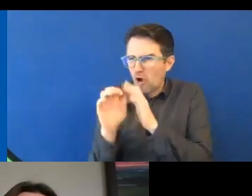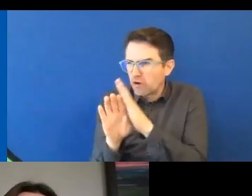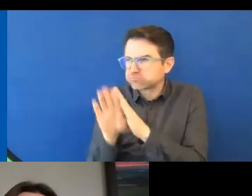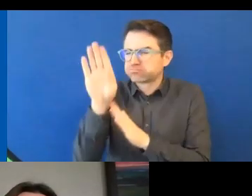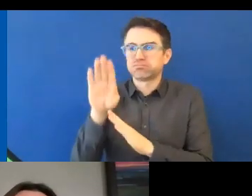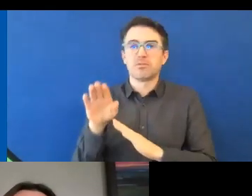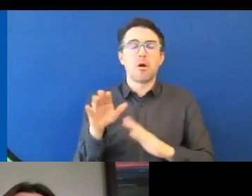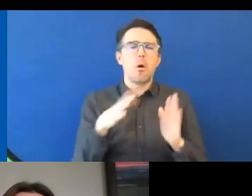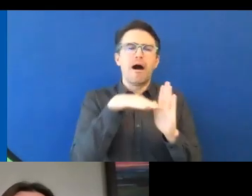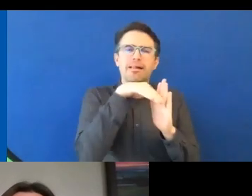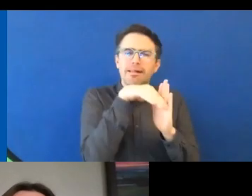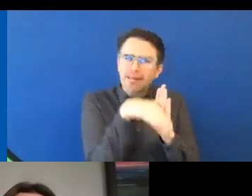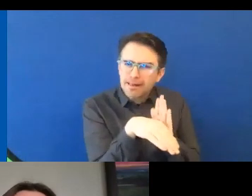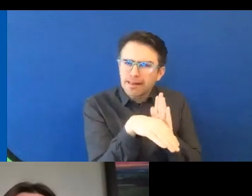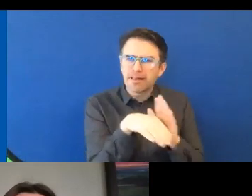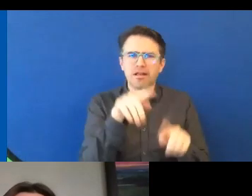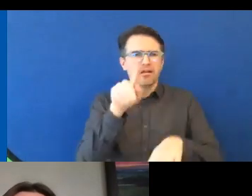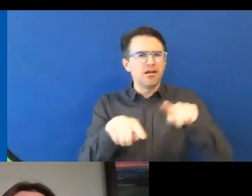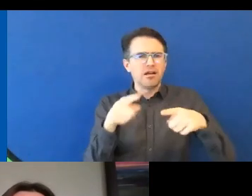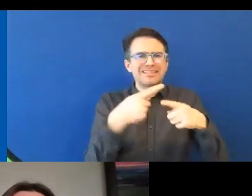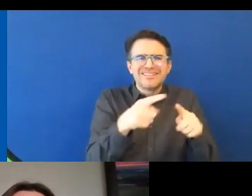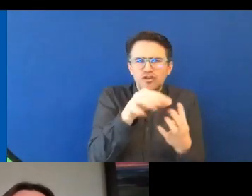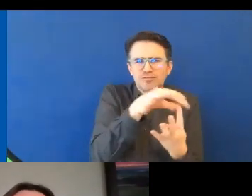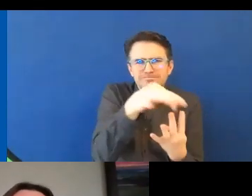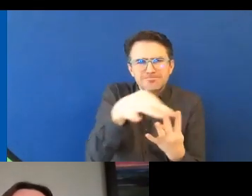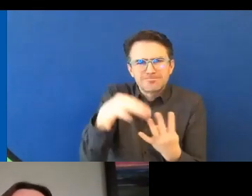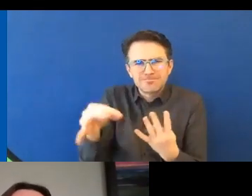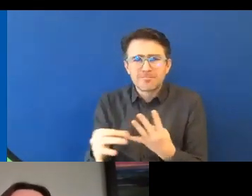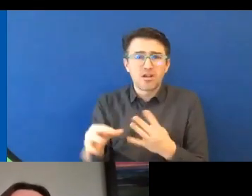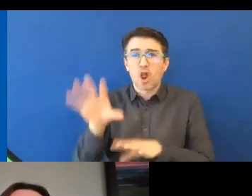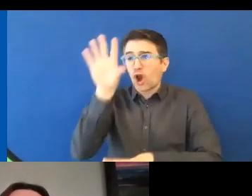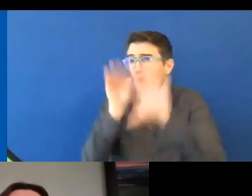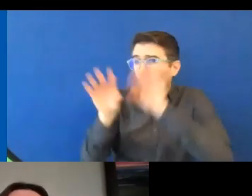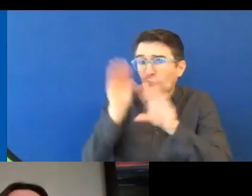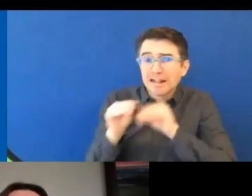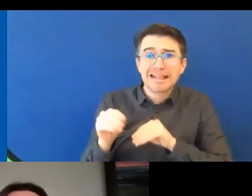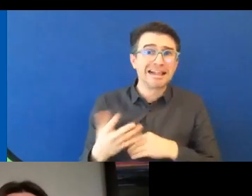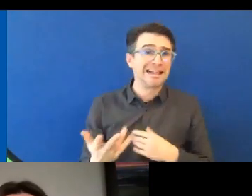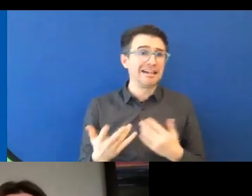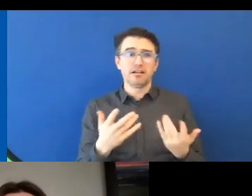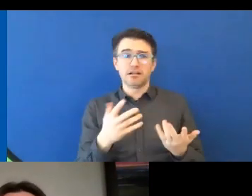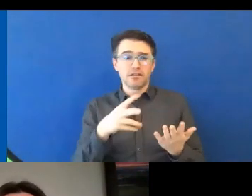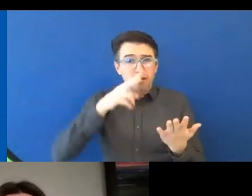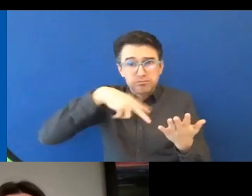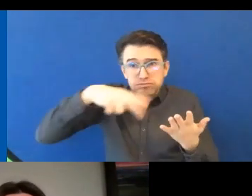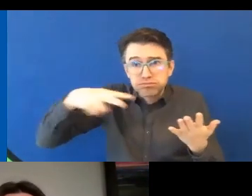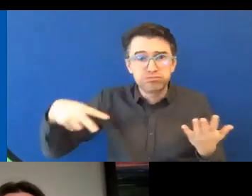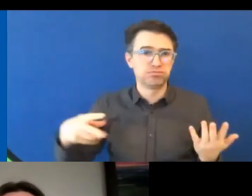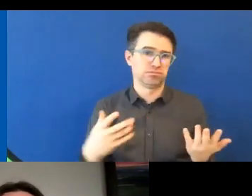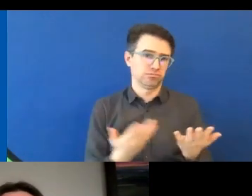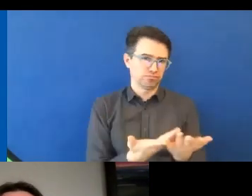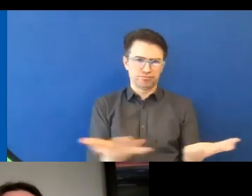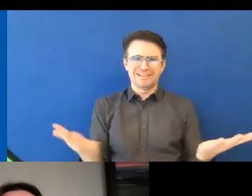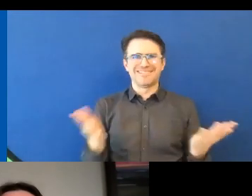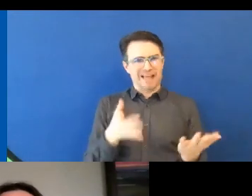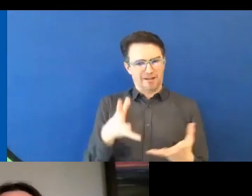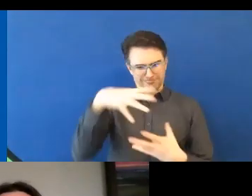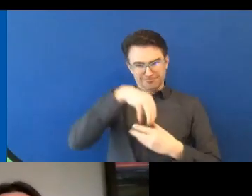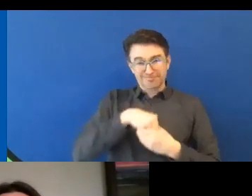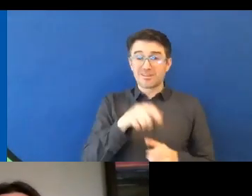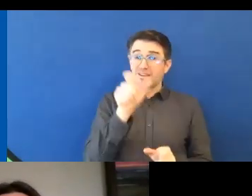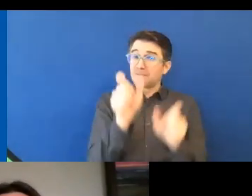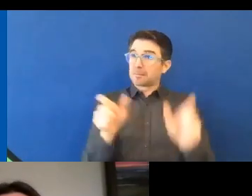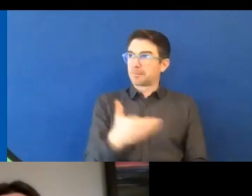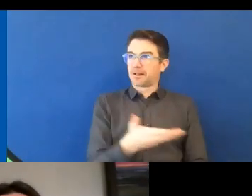at some point they are a natural part of human life and not necessarily something that should be pathologised or considered